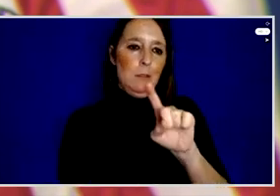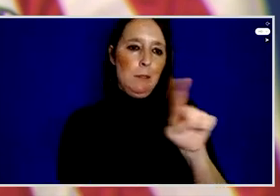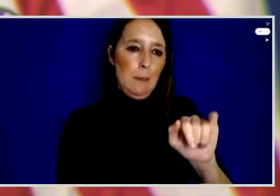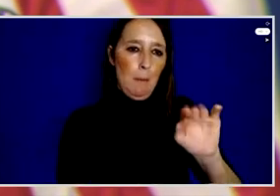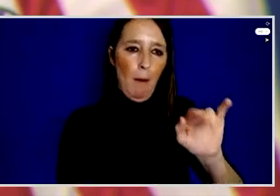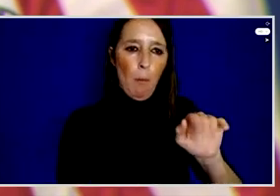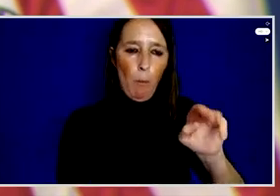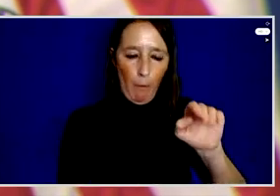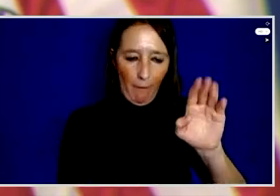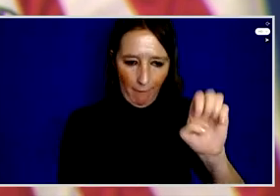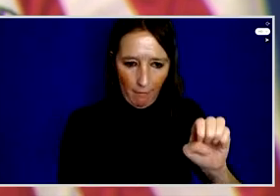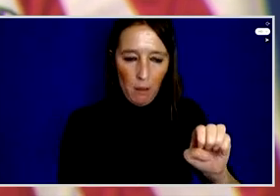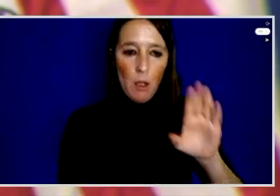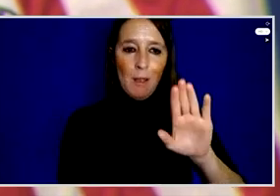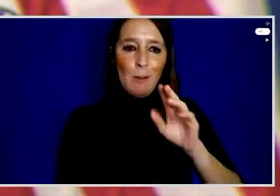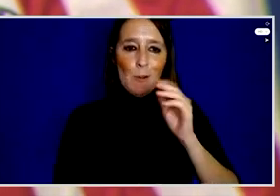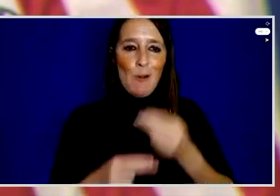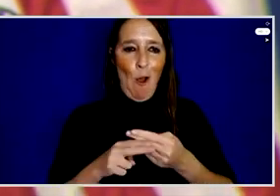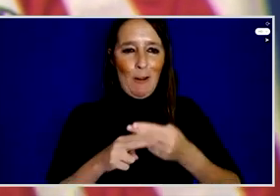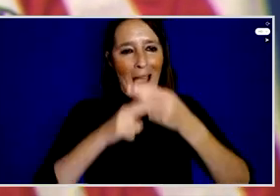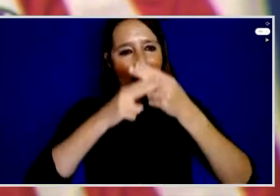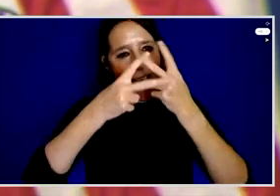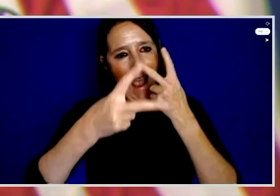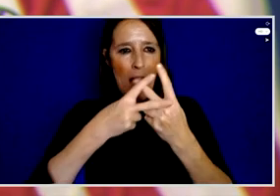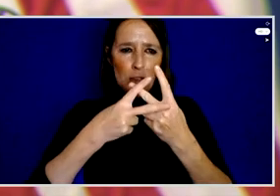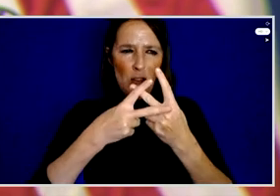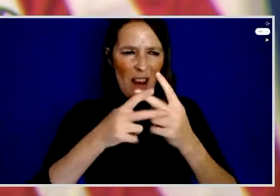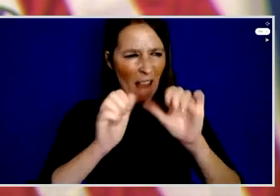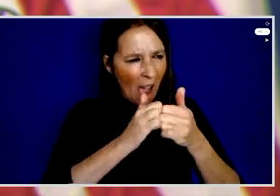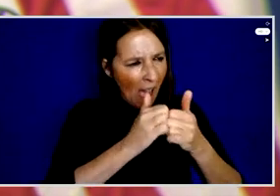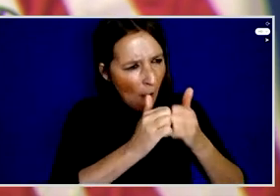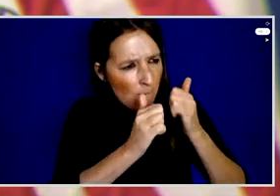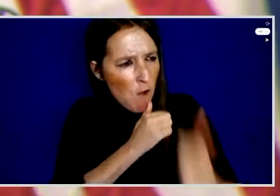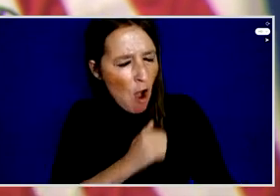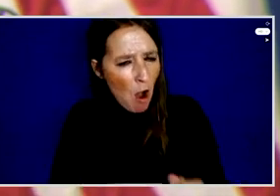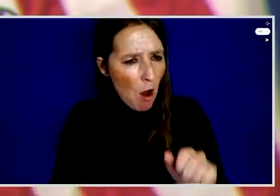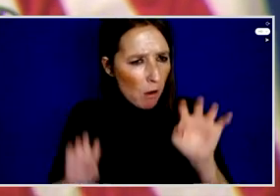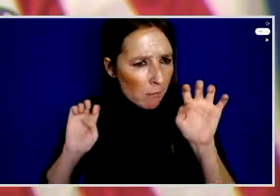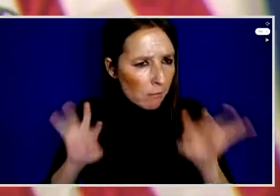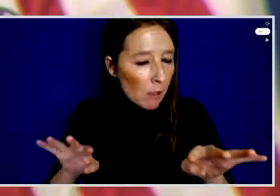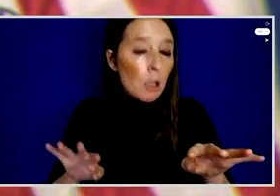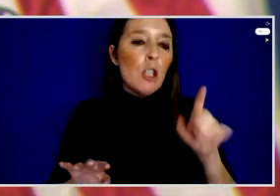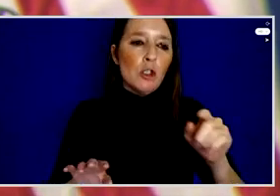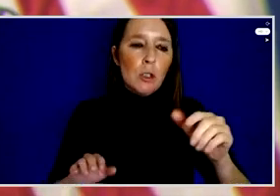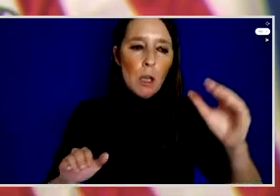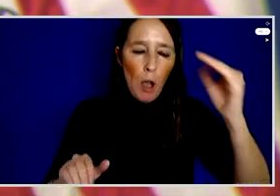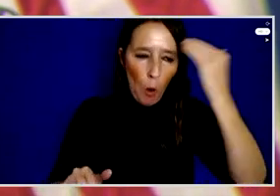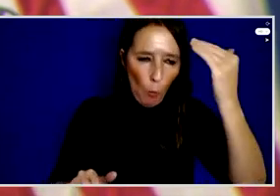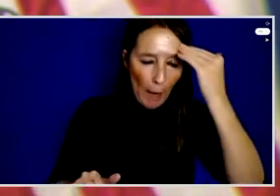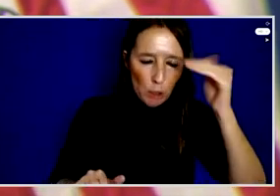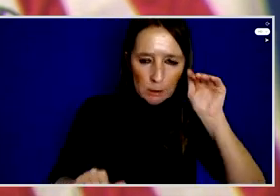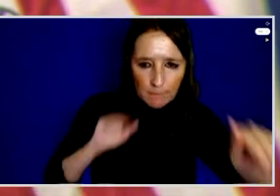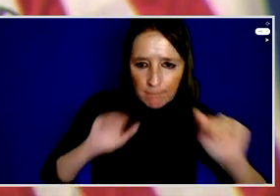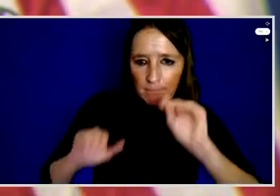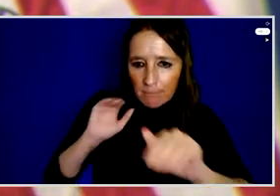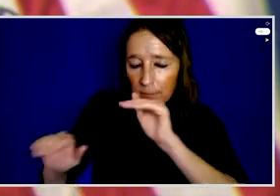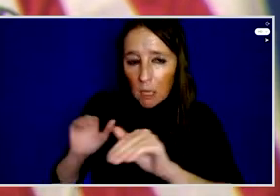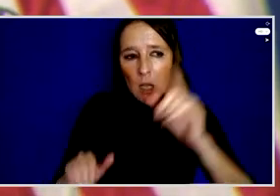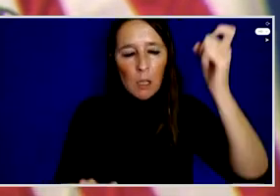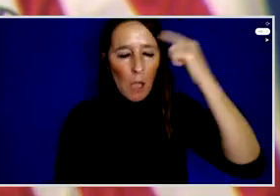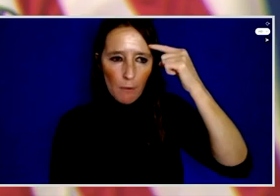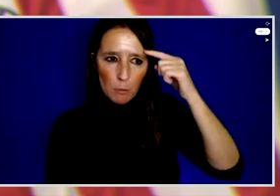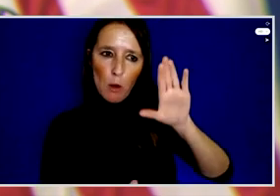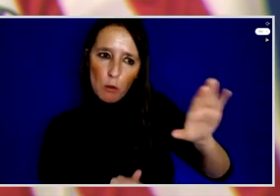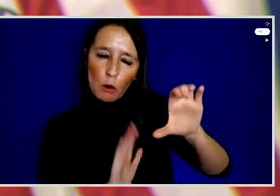hashtag HowFAR campaign, Jeanette has raised awareness of the government's constitutional and legal